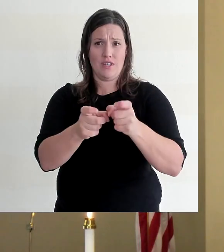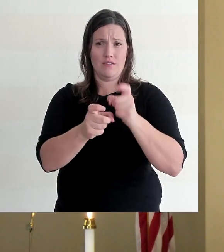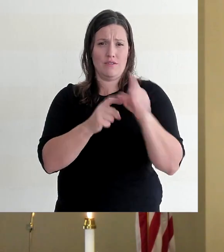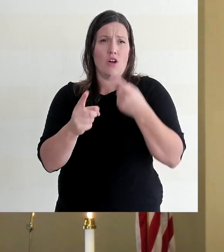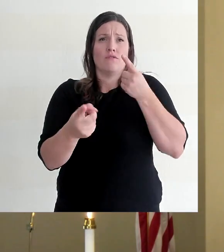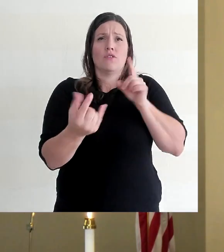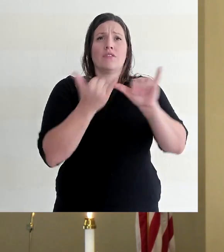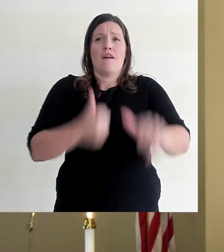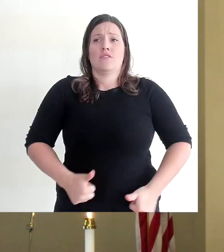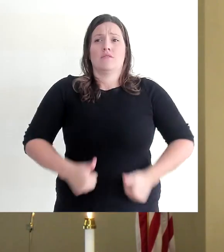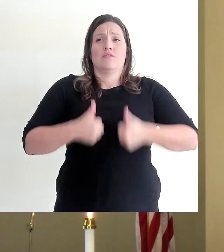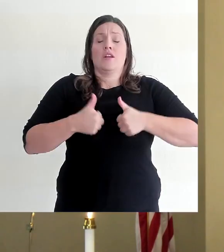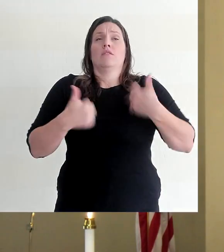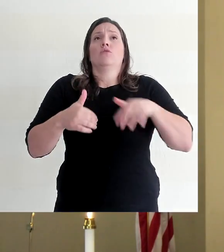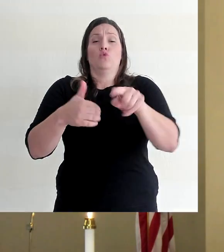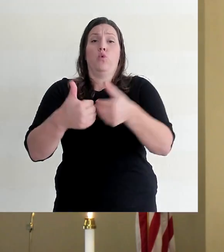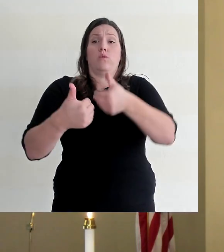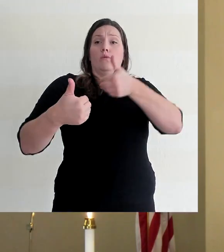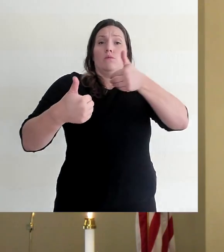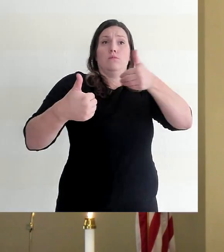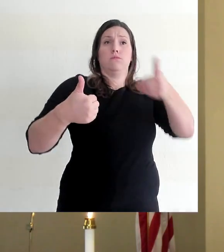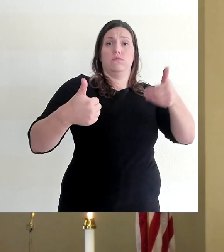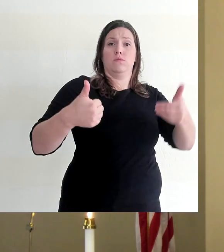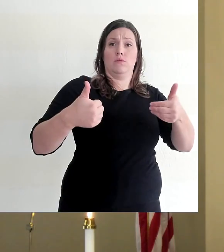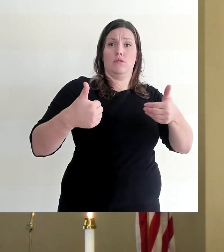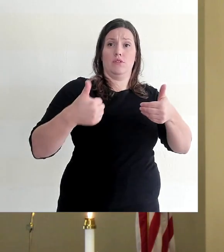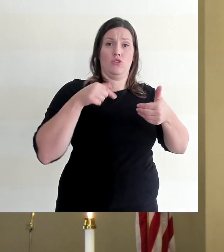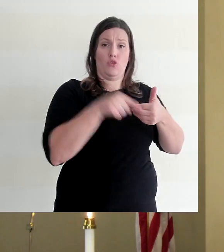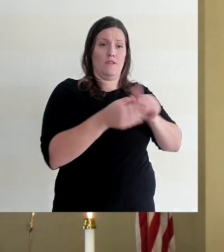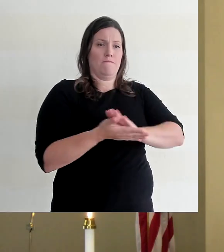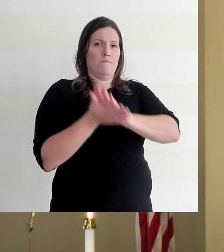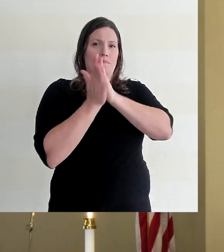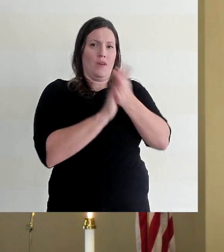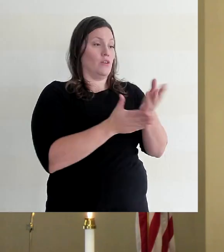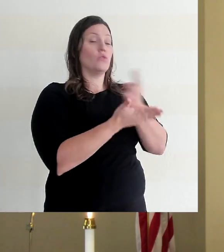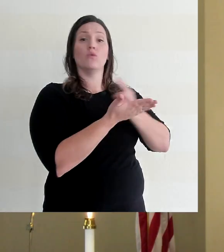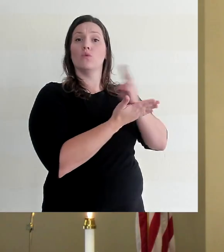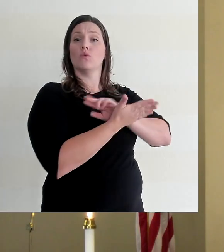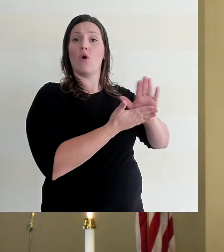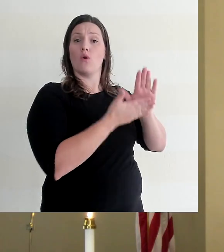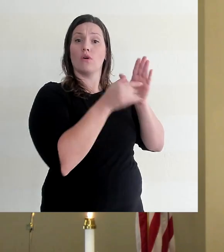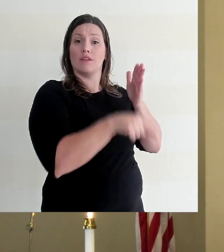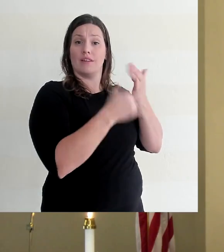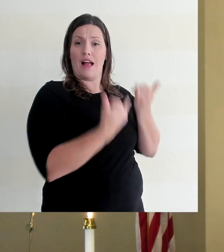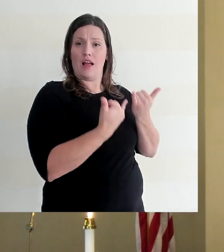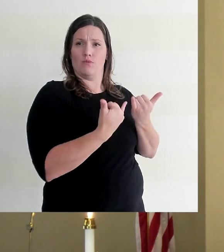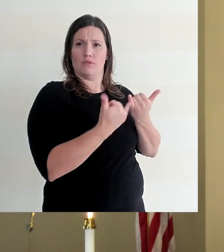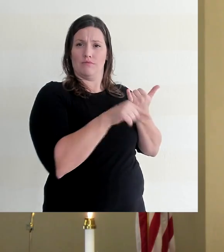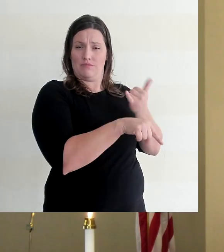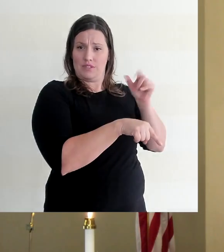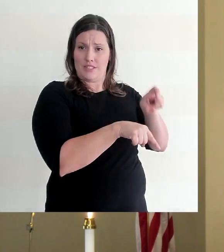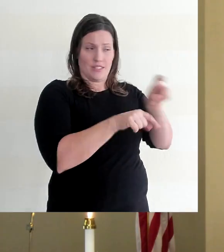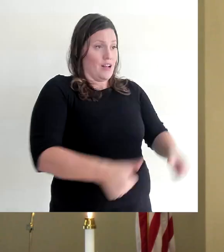You have been made holy. You are now to live a godly life here on earth.